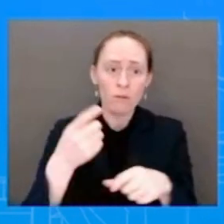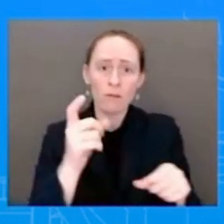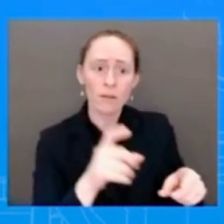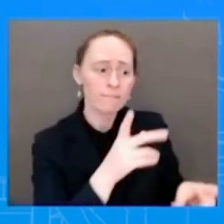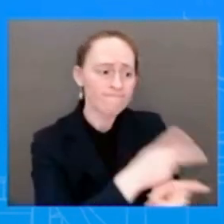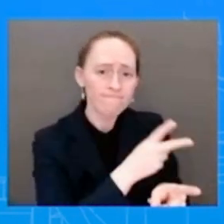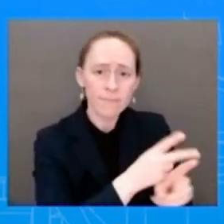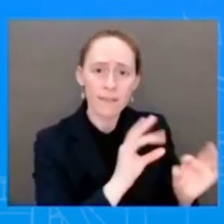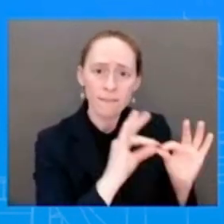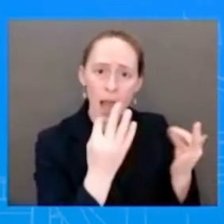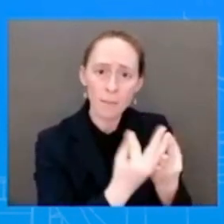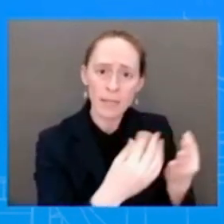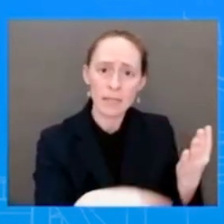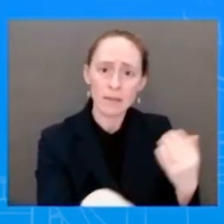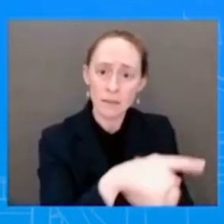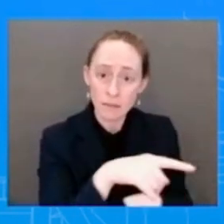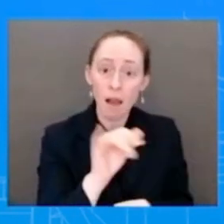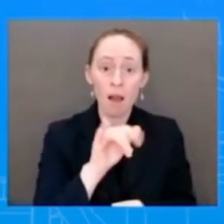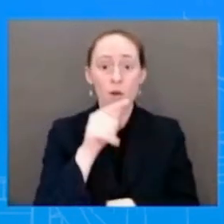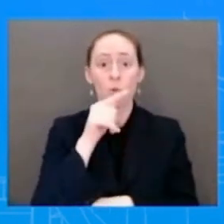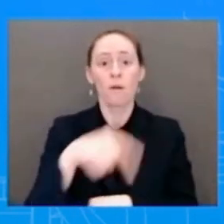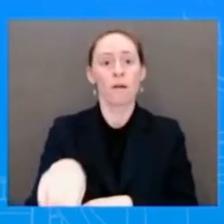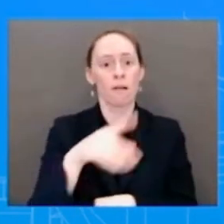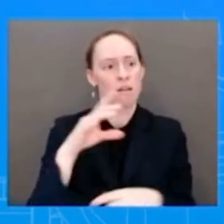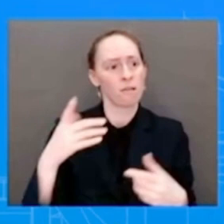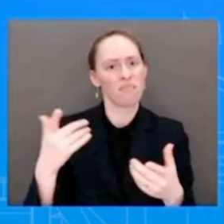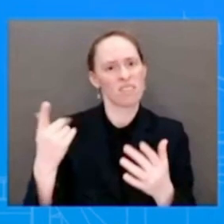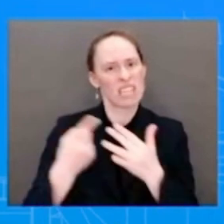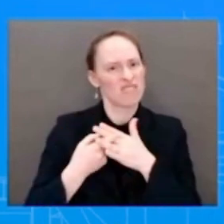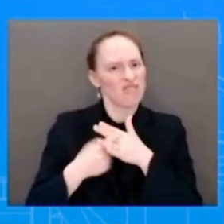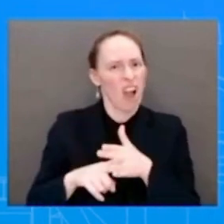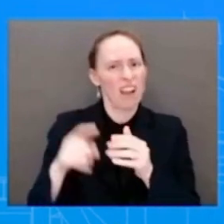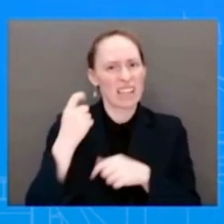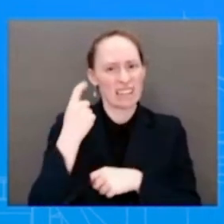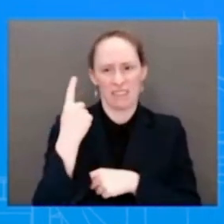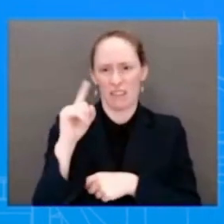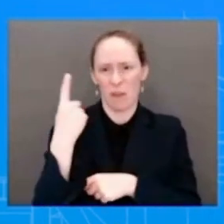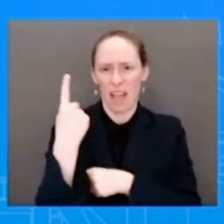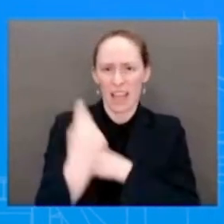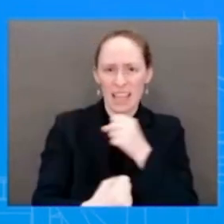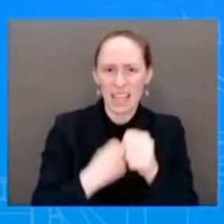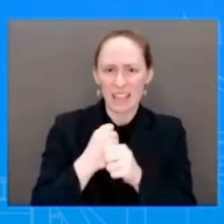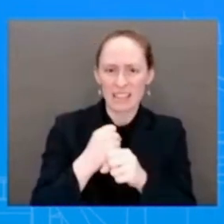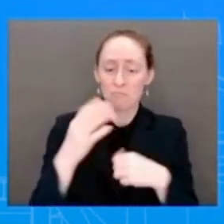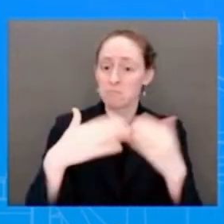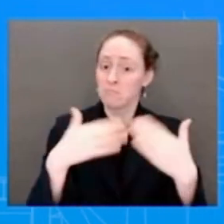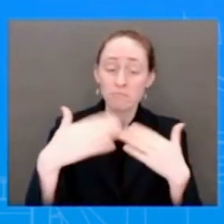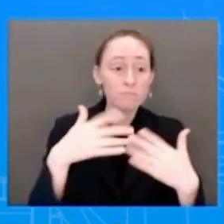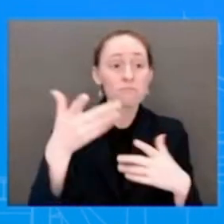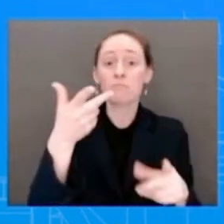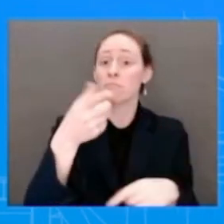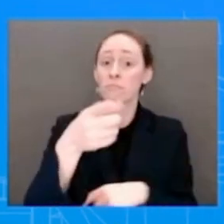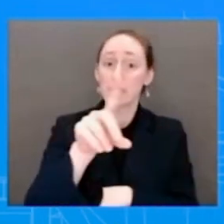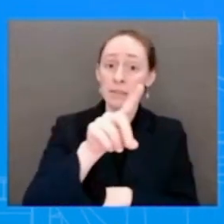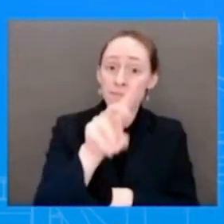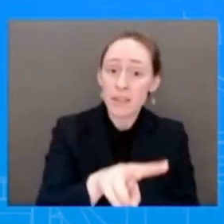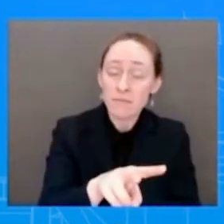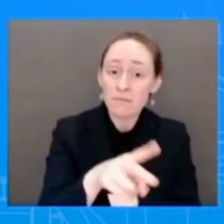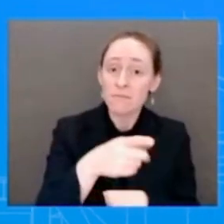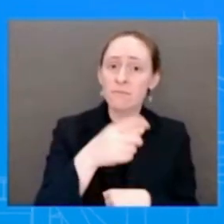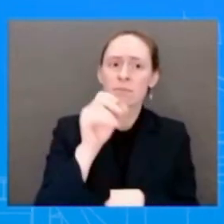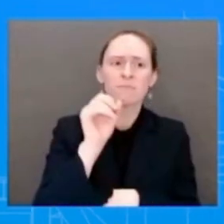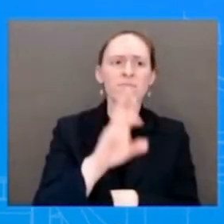reasons related to domestic violence, dating violence, sexual assault, or stalking. Fighting for women's economic